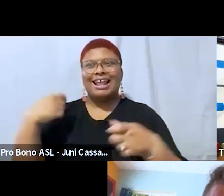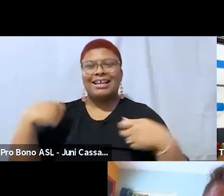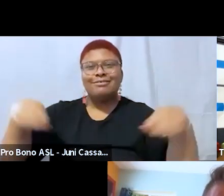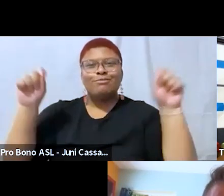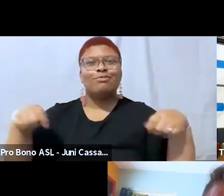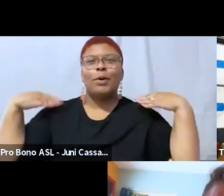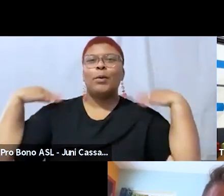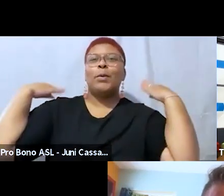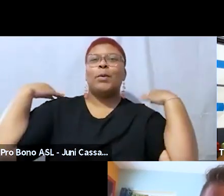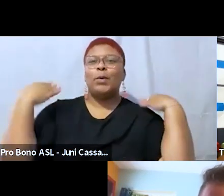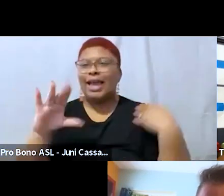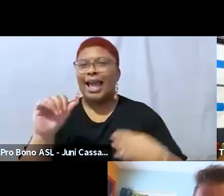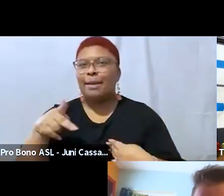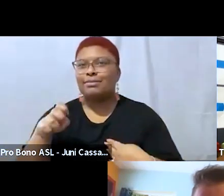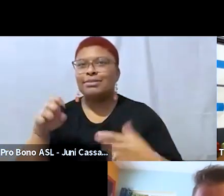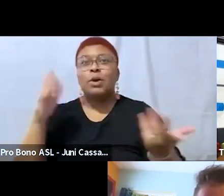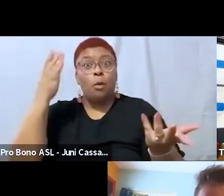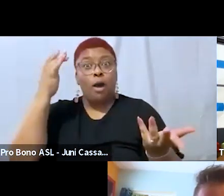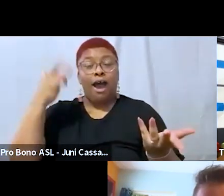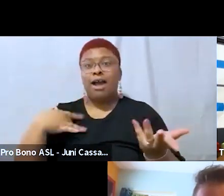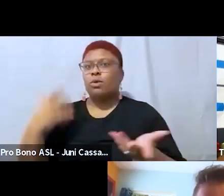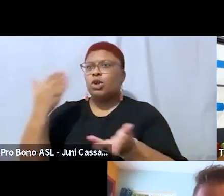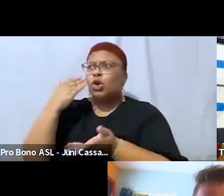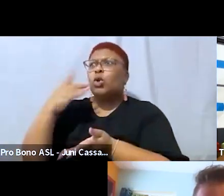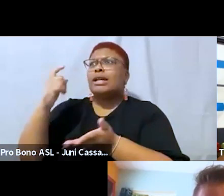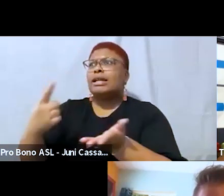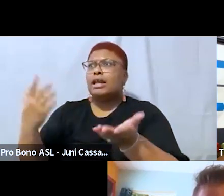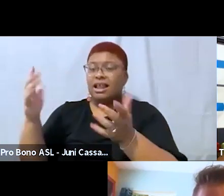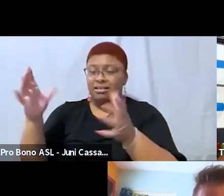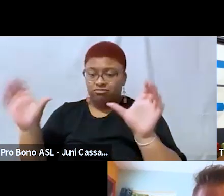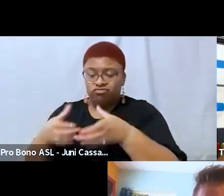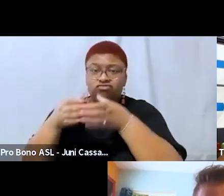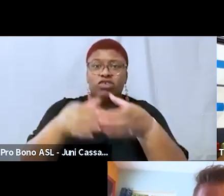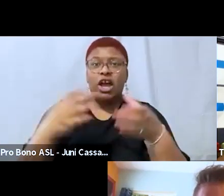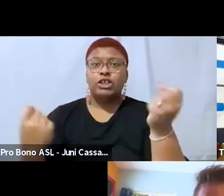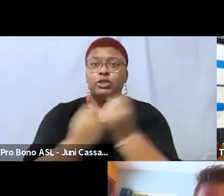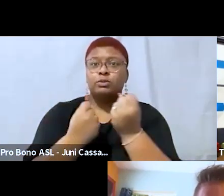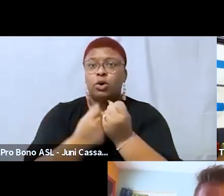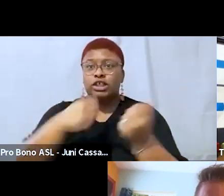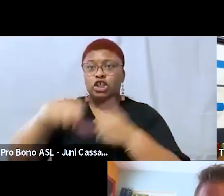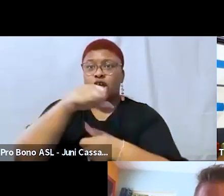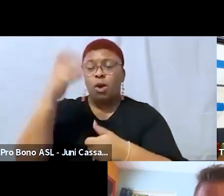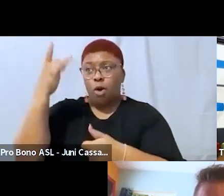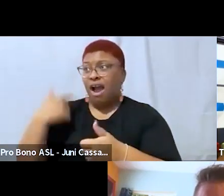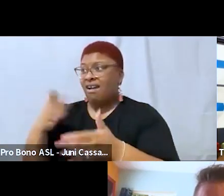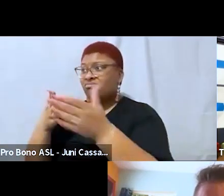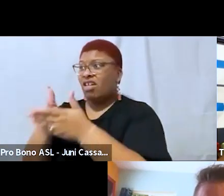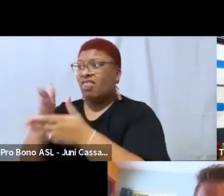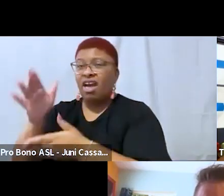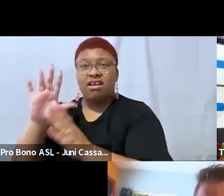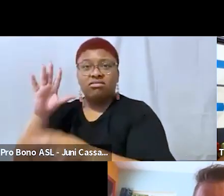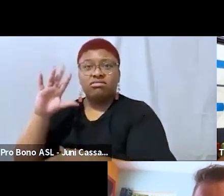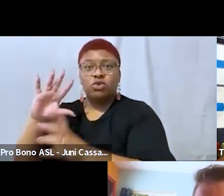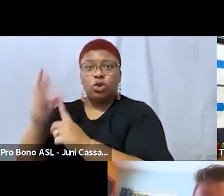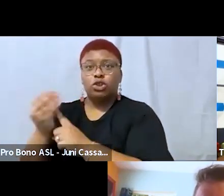other and be prepared to swoop in as a group to address the disposability culture surrounding super fatties we created a super fat